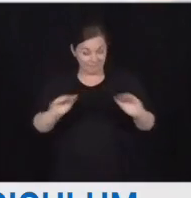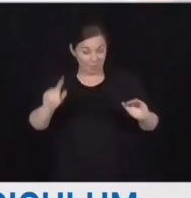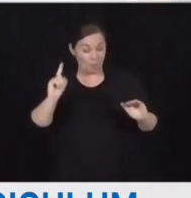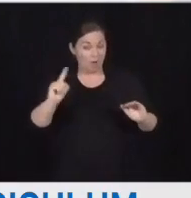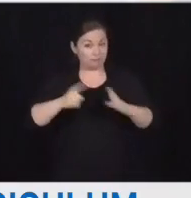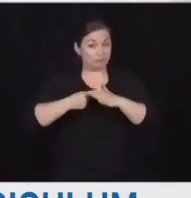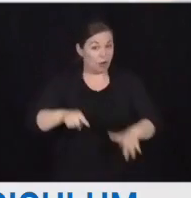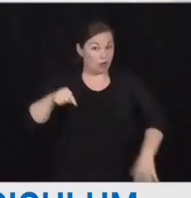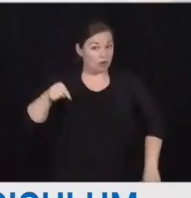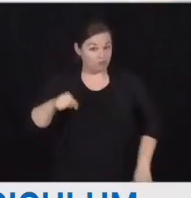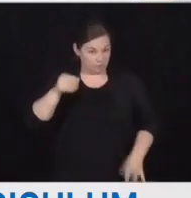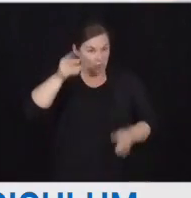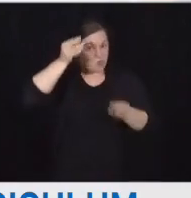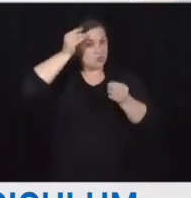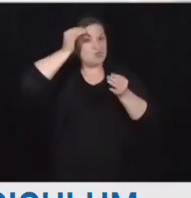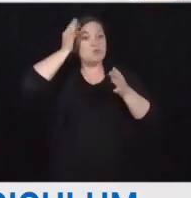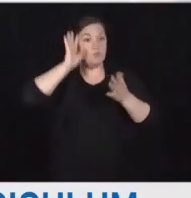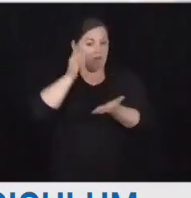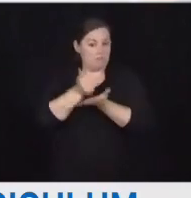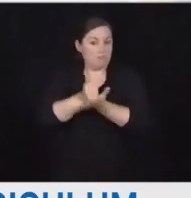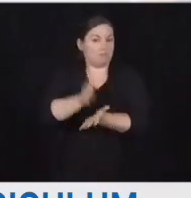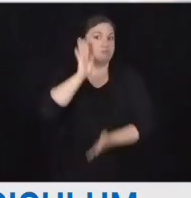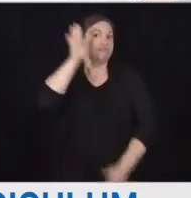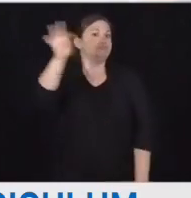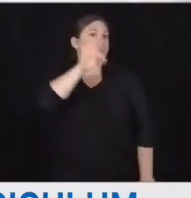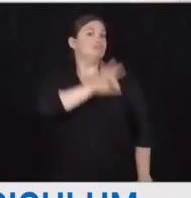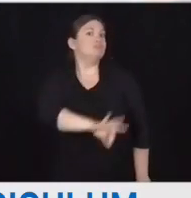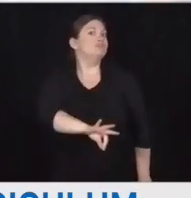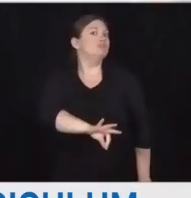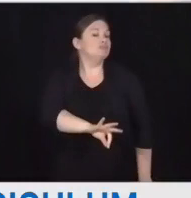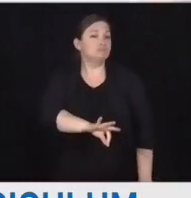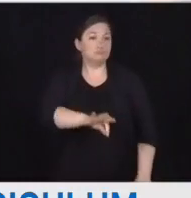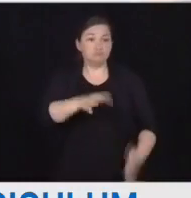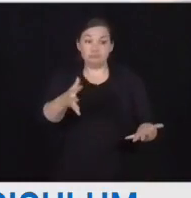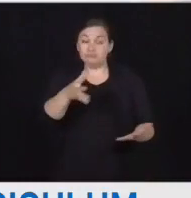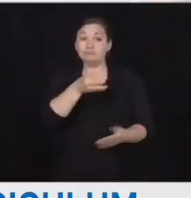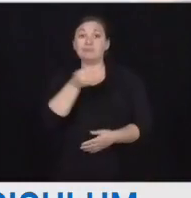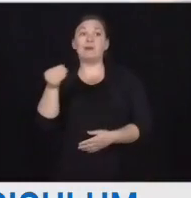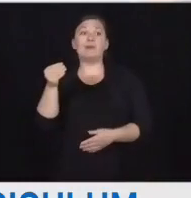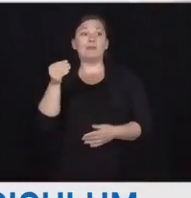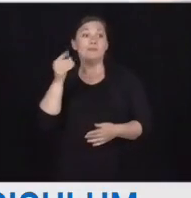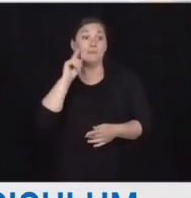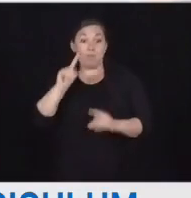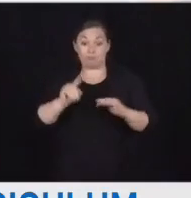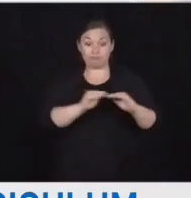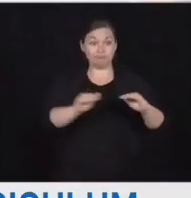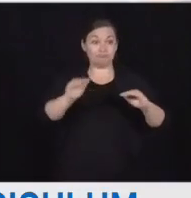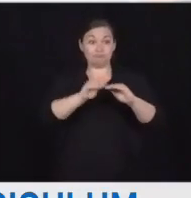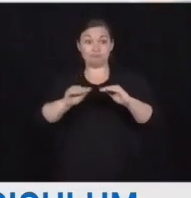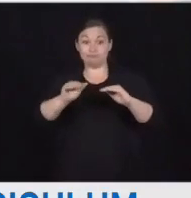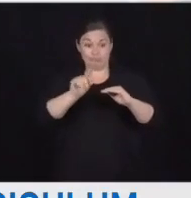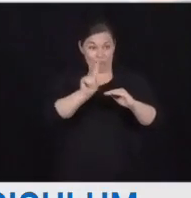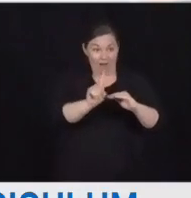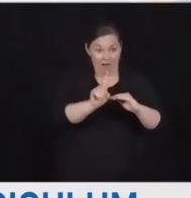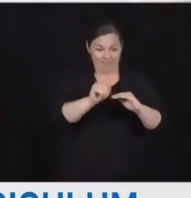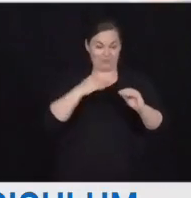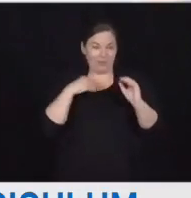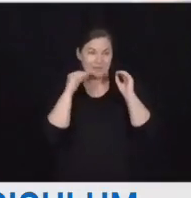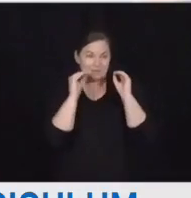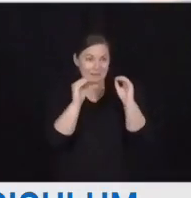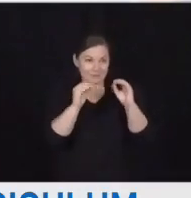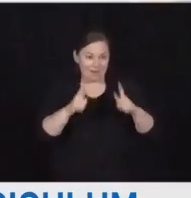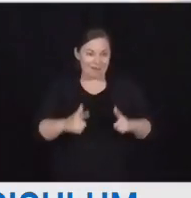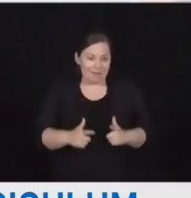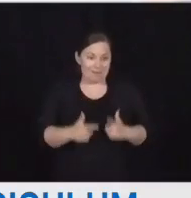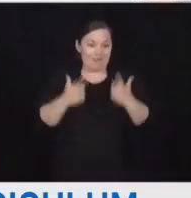a common source of frustration. To help students feel confident in their learning, we have also incorporated material on social-emotional